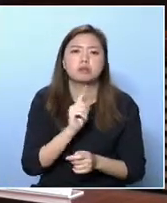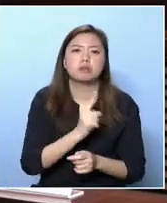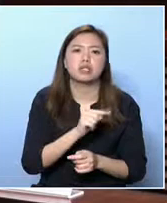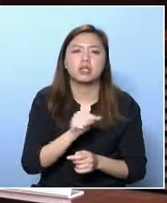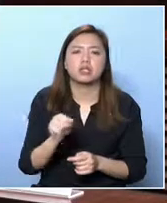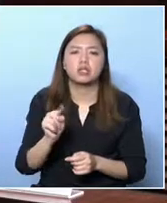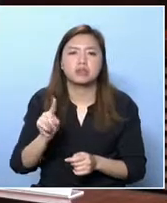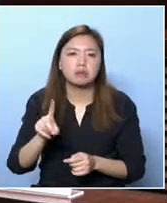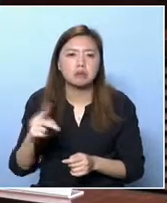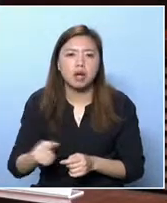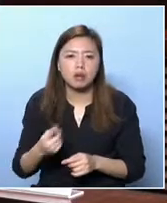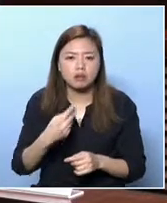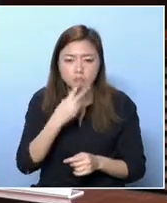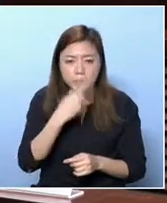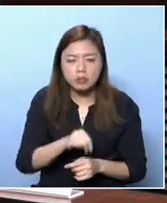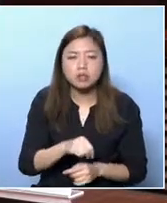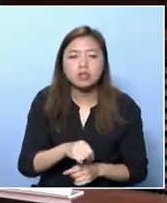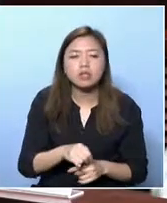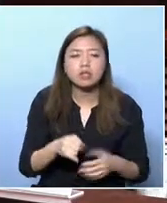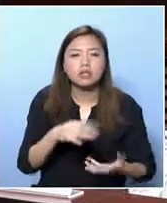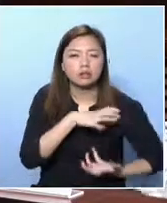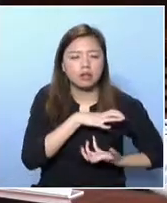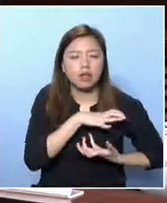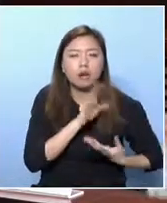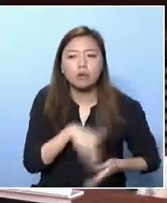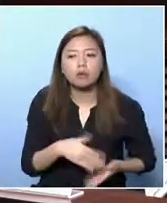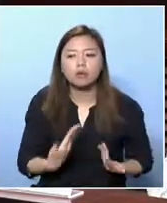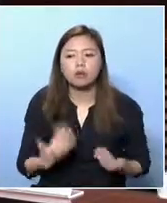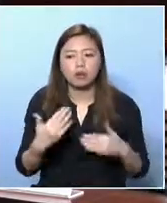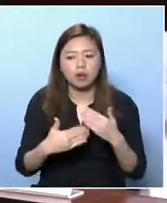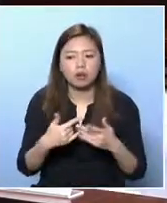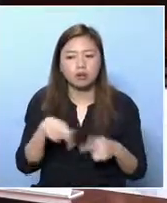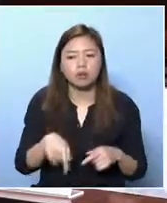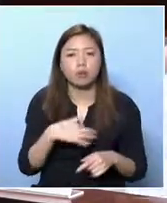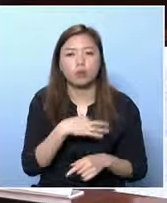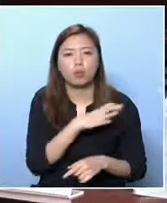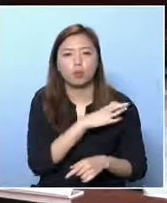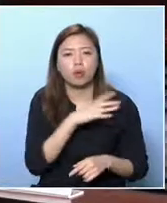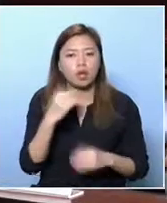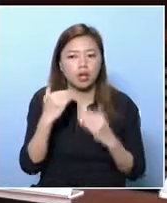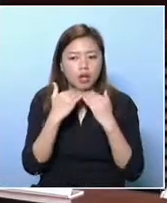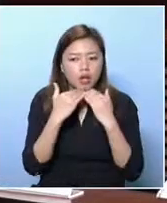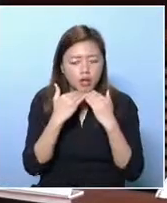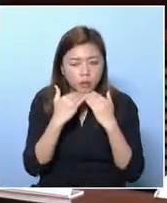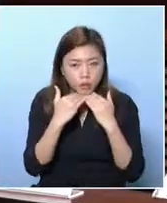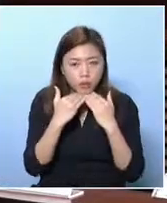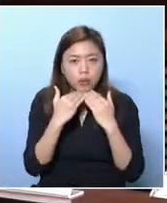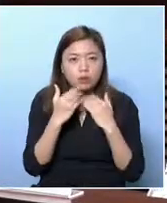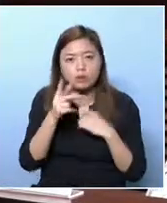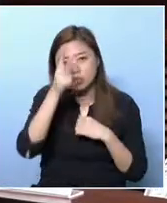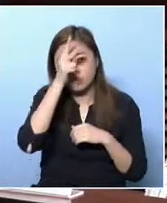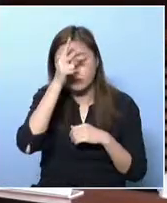it would cost me $30,000 to $40,000. But my family income is just something like $110,000